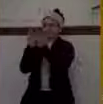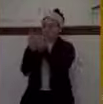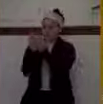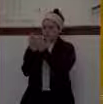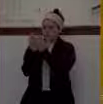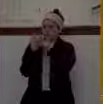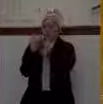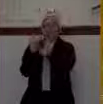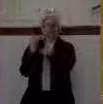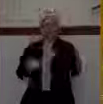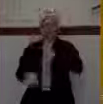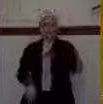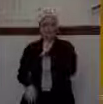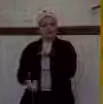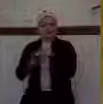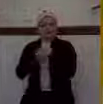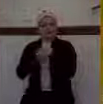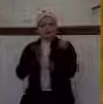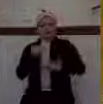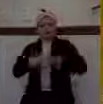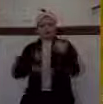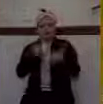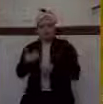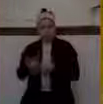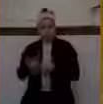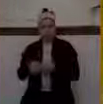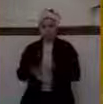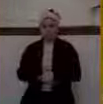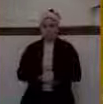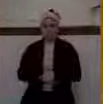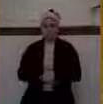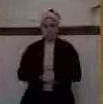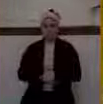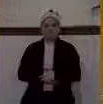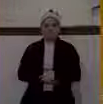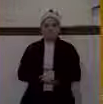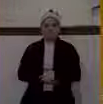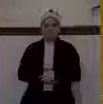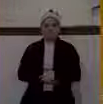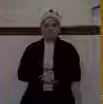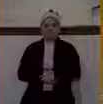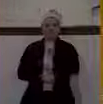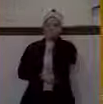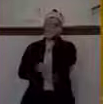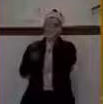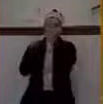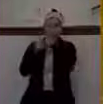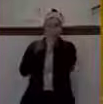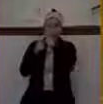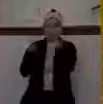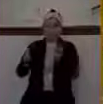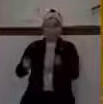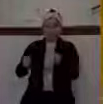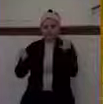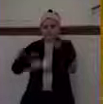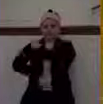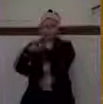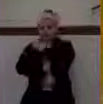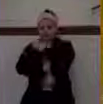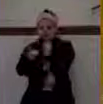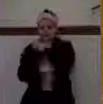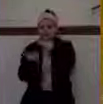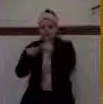powerful and what? Sharper than any two-edged sword. And it is able to divide asunder the soul and the spirit.